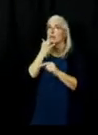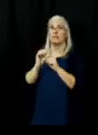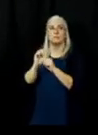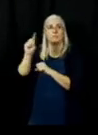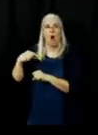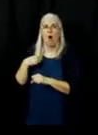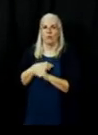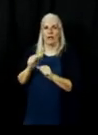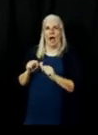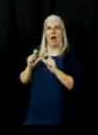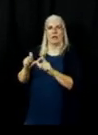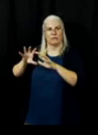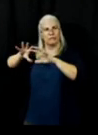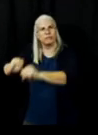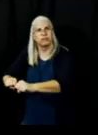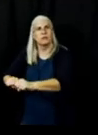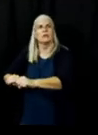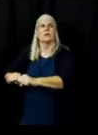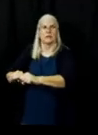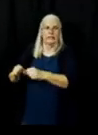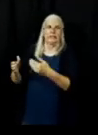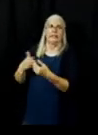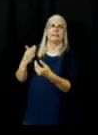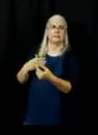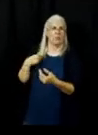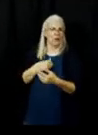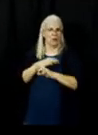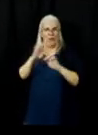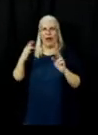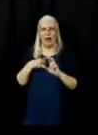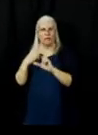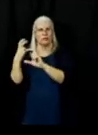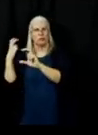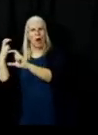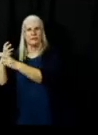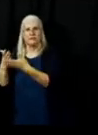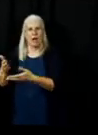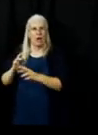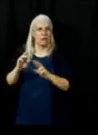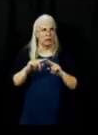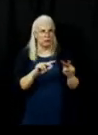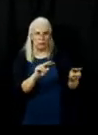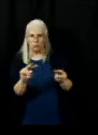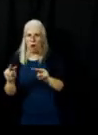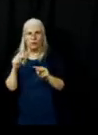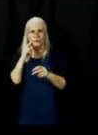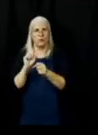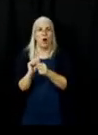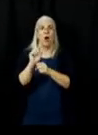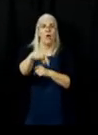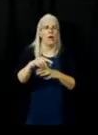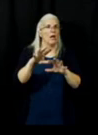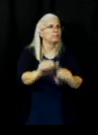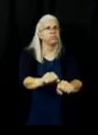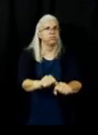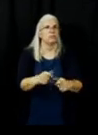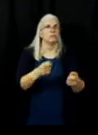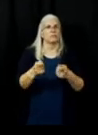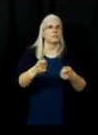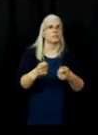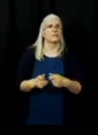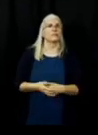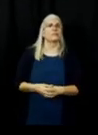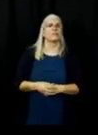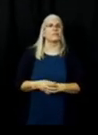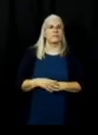containment lines we've got the resources there to contain those spots and those areas of the fire that have increased some activity